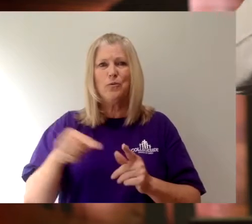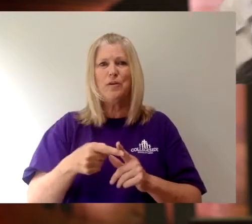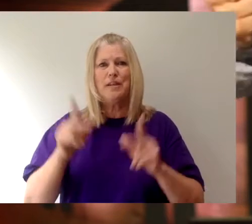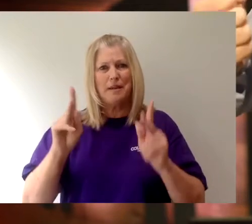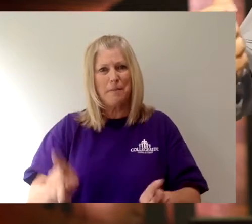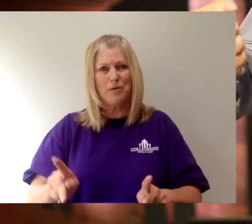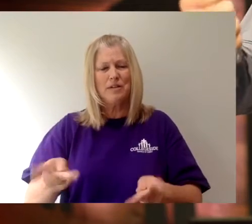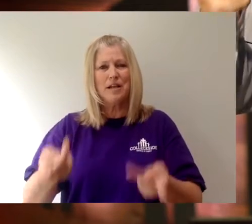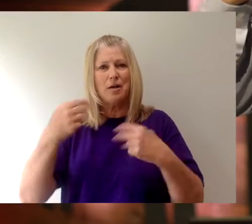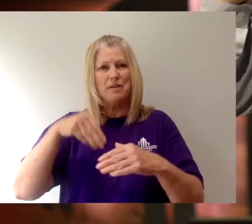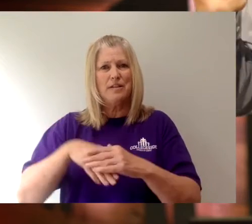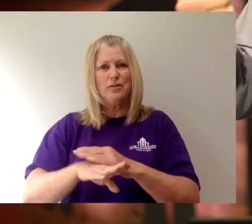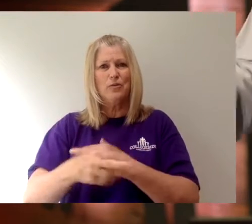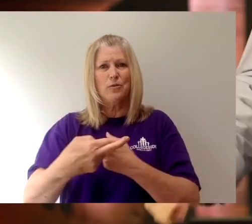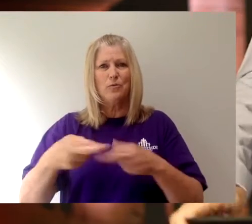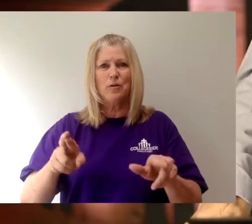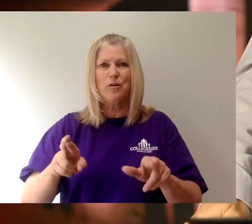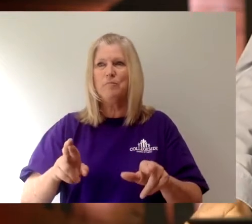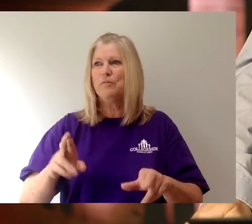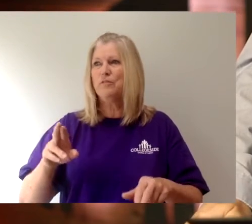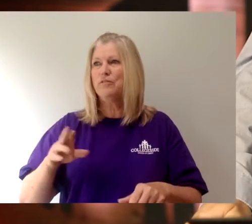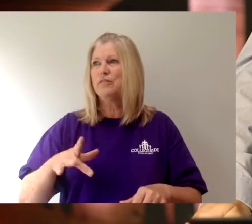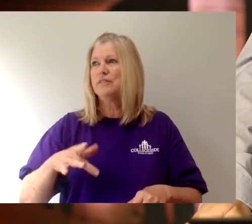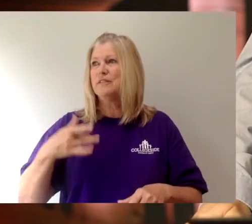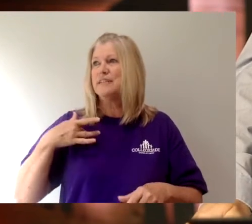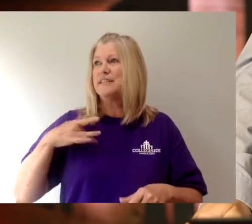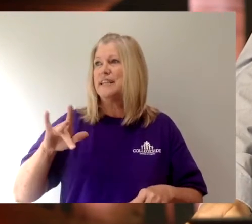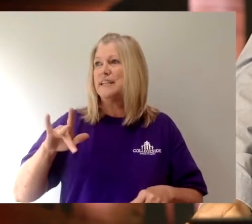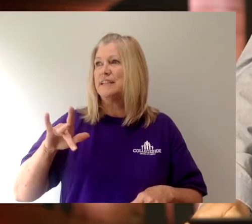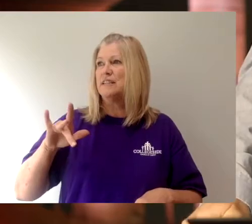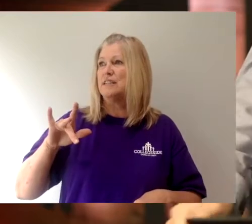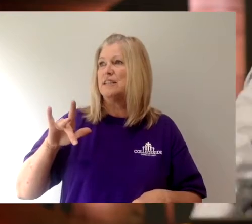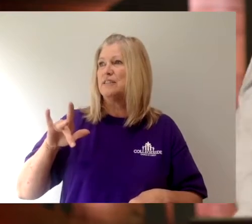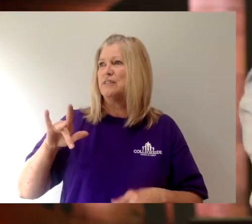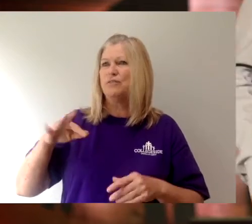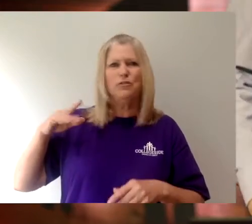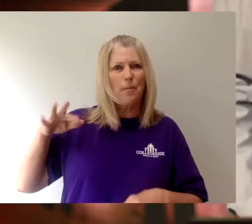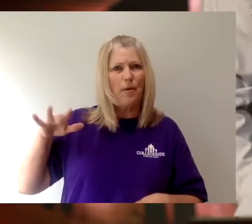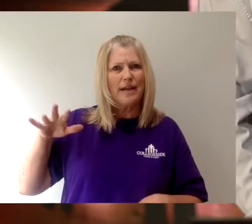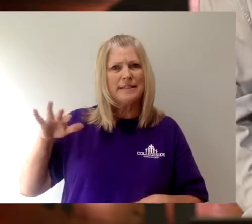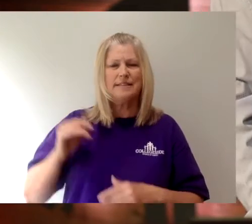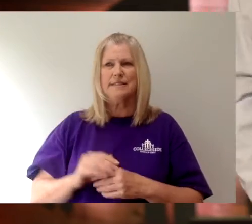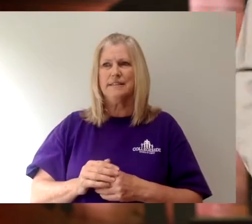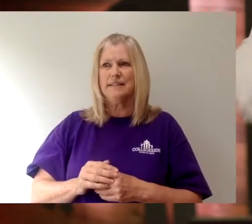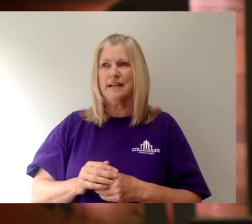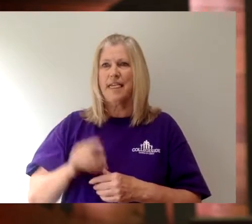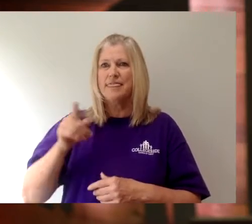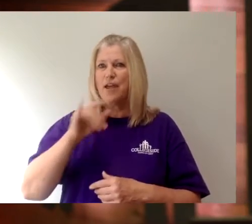you just sense their presence? There is